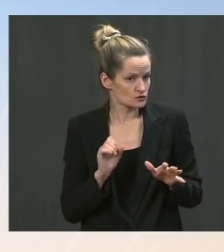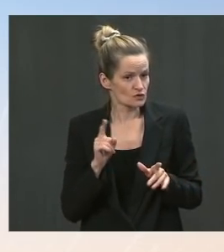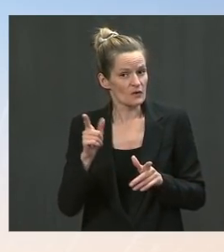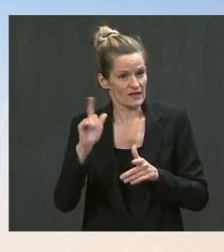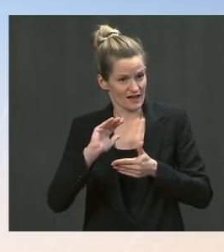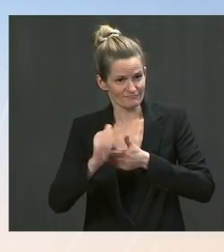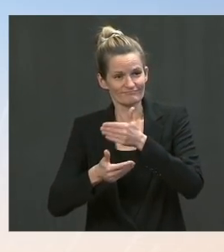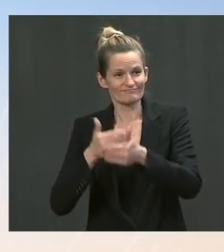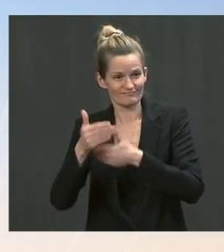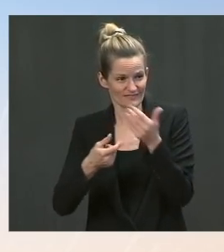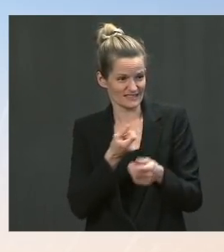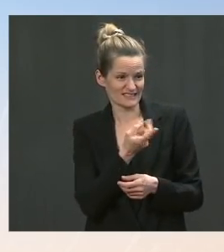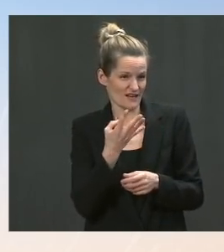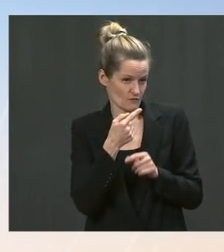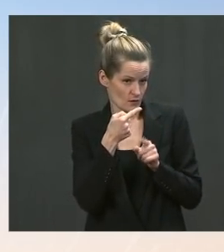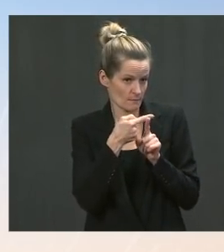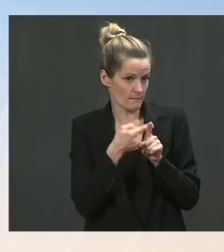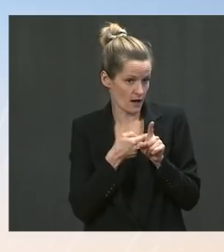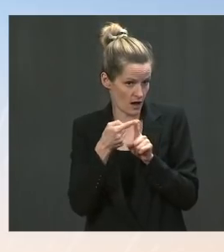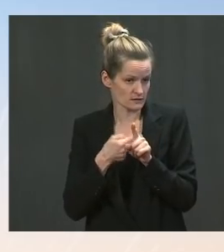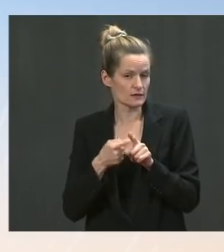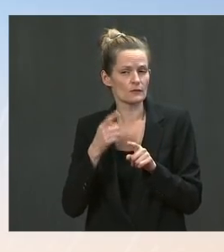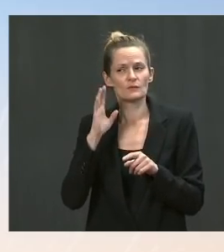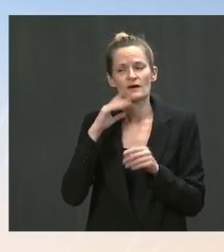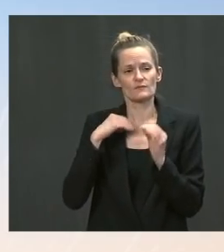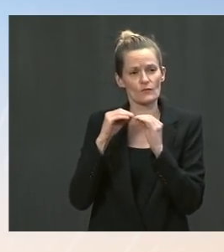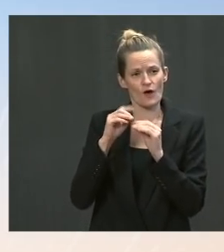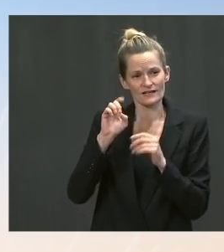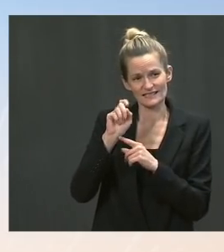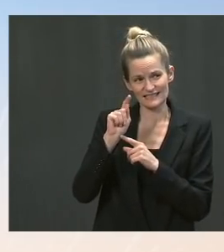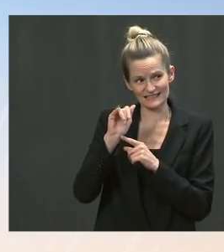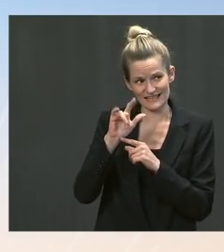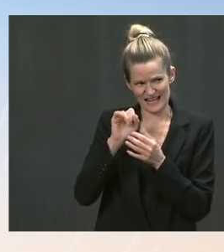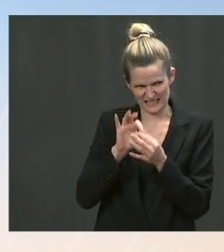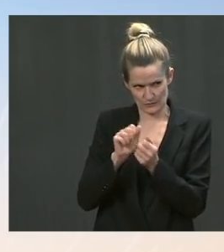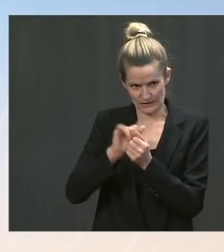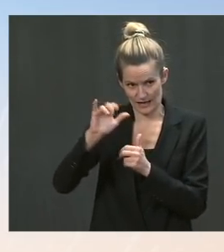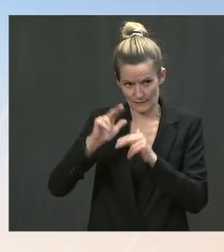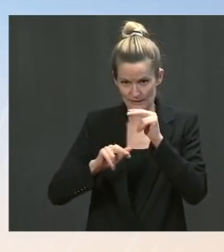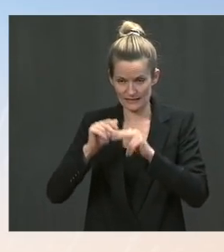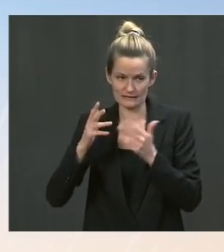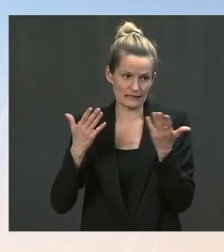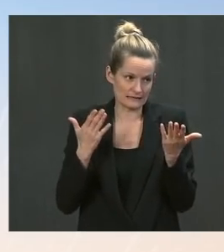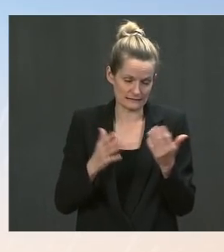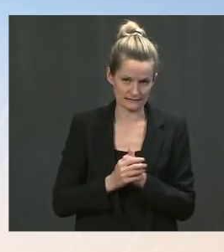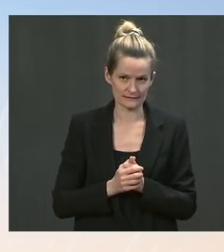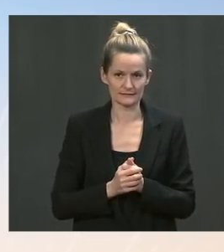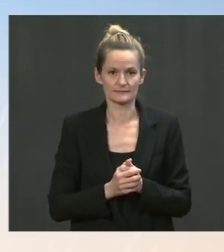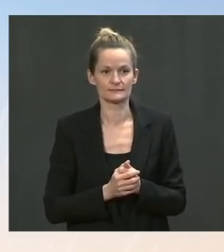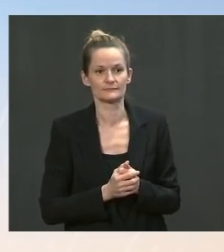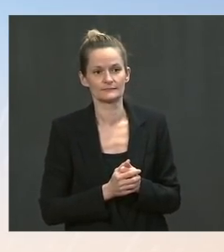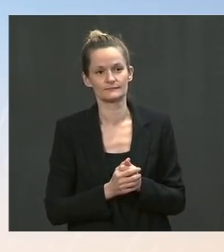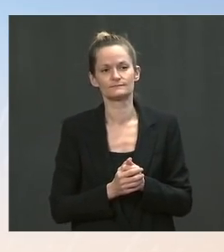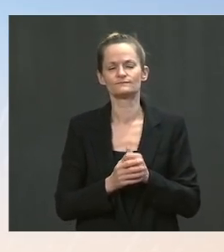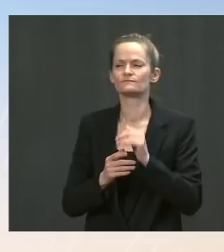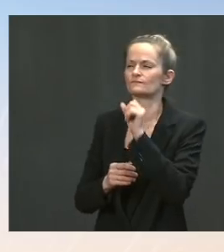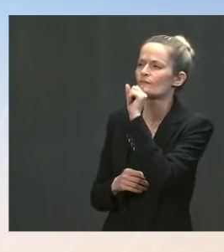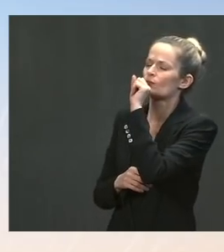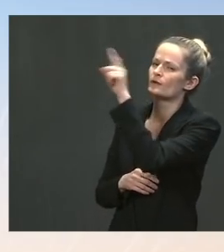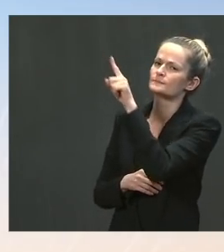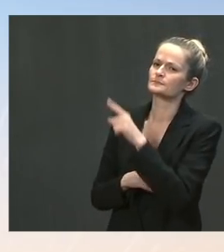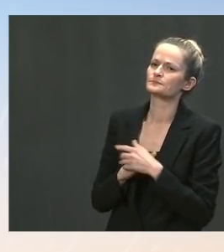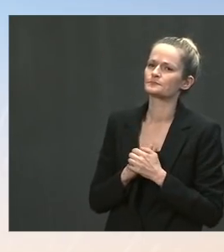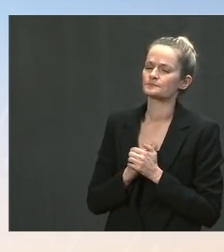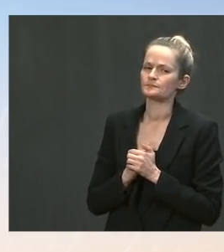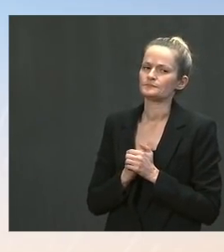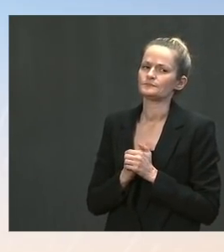months. But we can see if there's more details on that particular facility. Go ahead. The just to follow up on Nancy's question. You said no final decision has been made on the UI expiration.